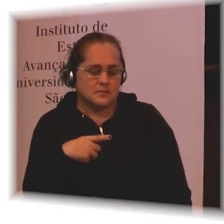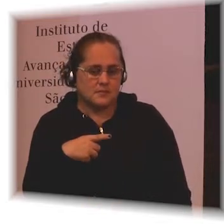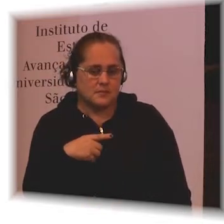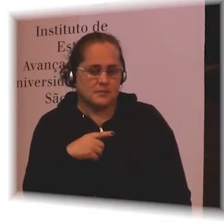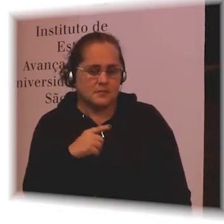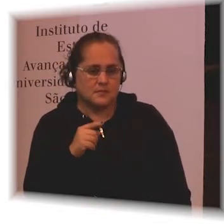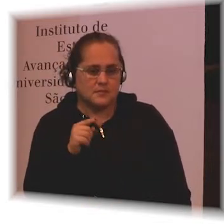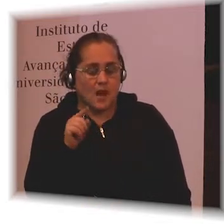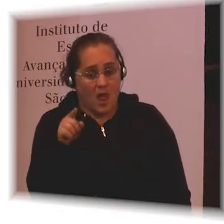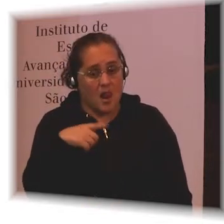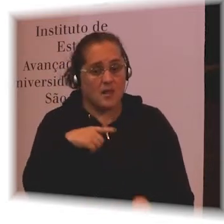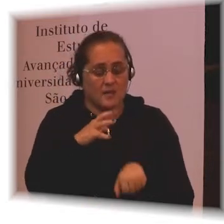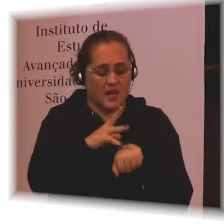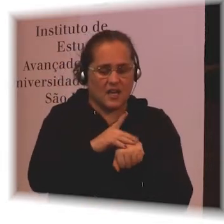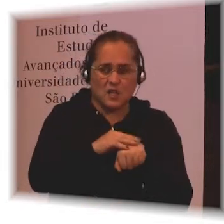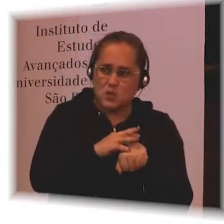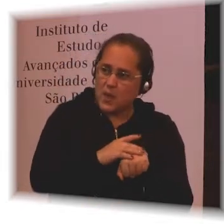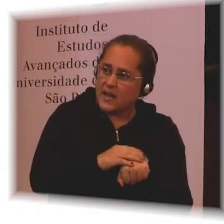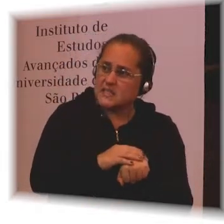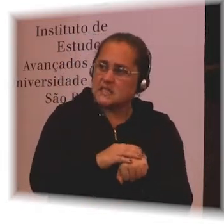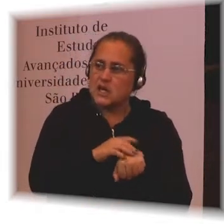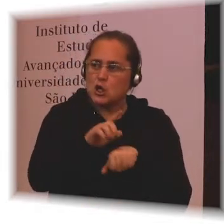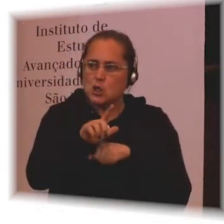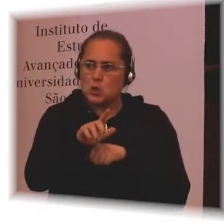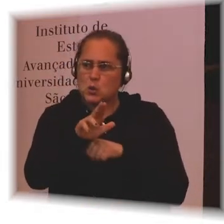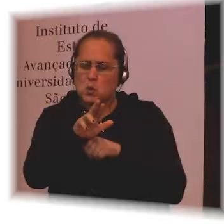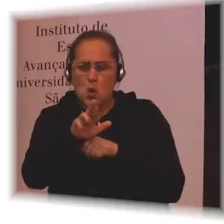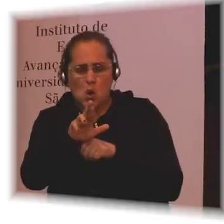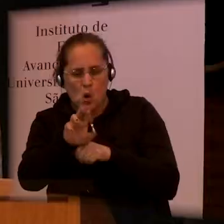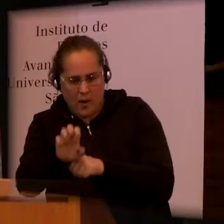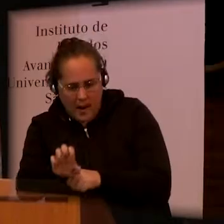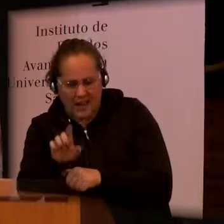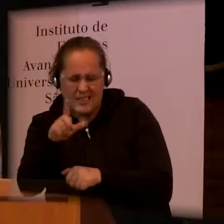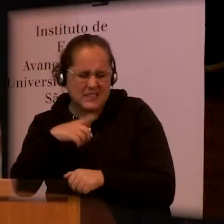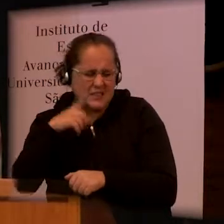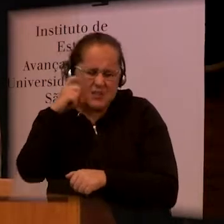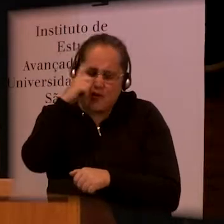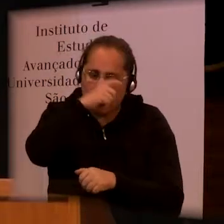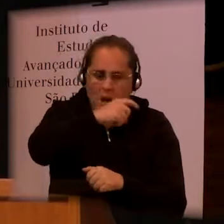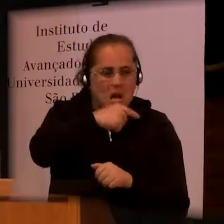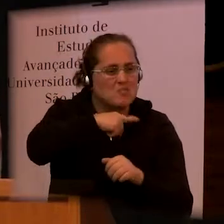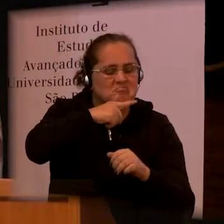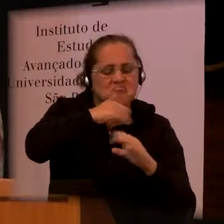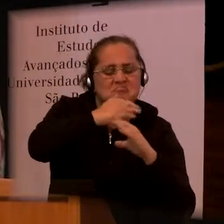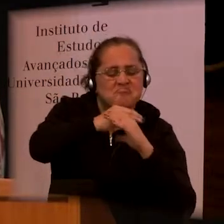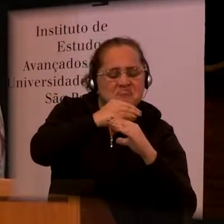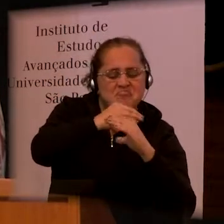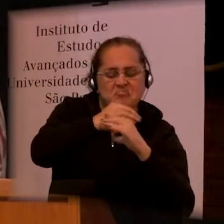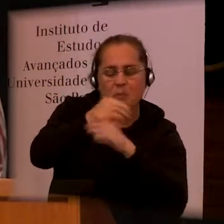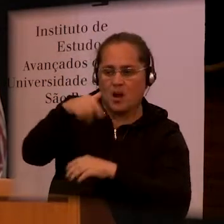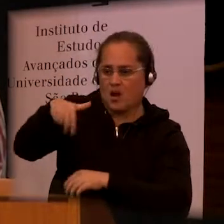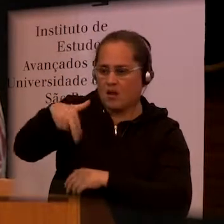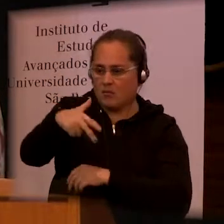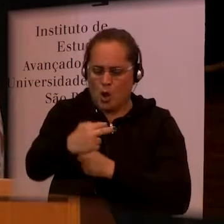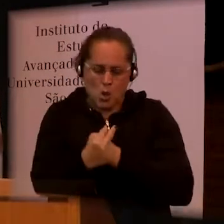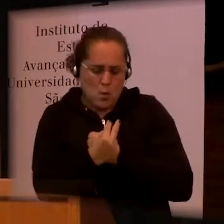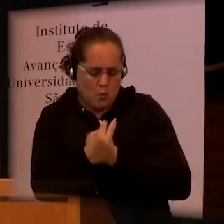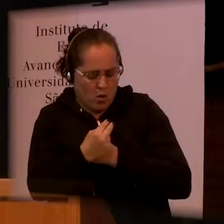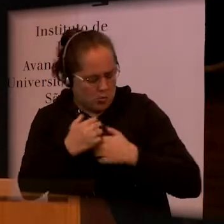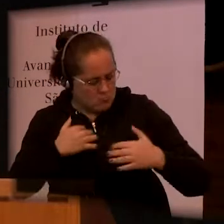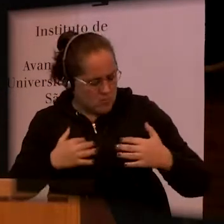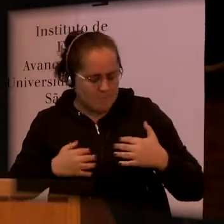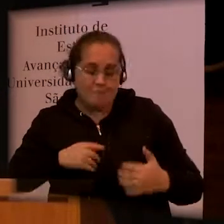severe difficulties. He has difficulties communicating, walking, self-care, all of these things he finds very difficult.